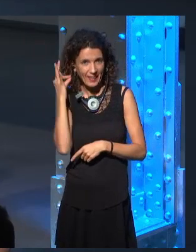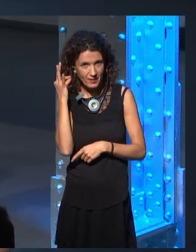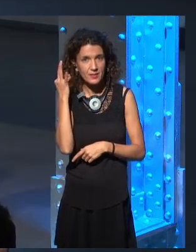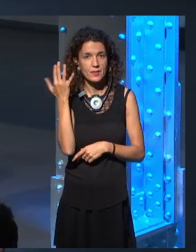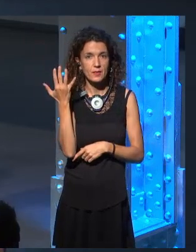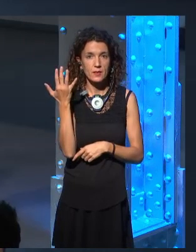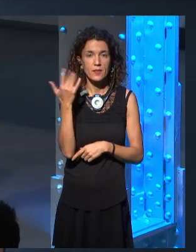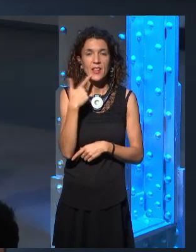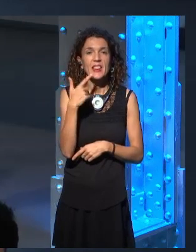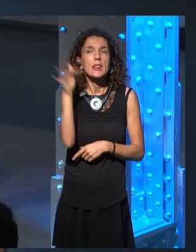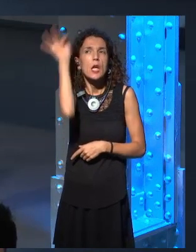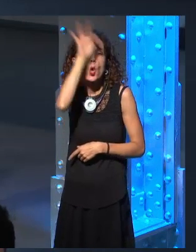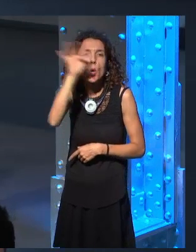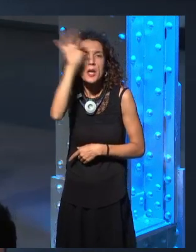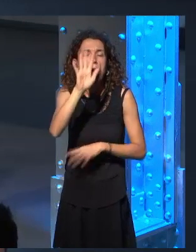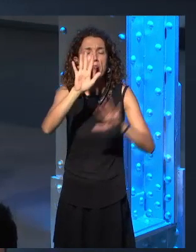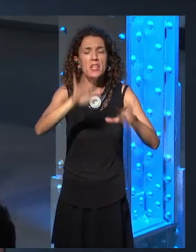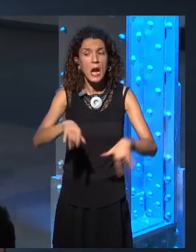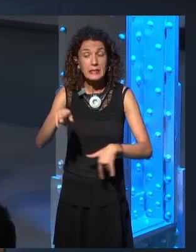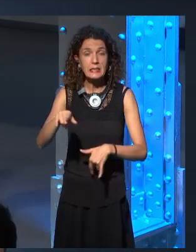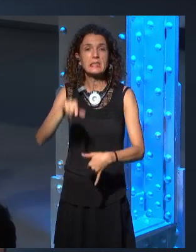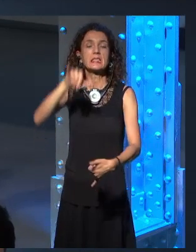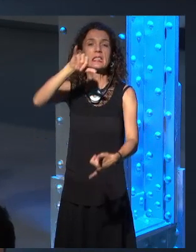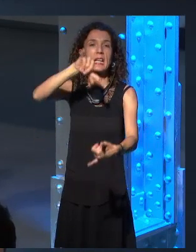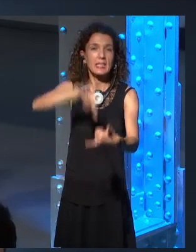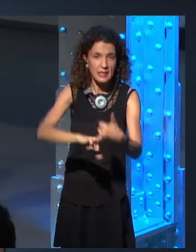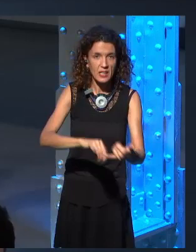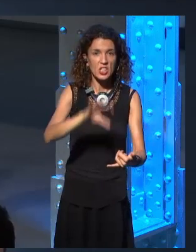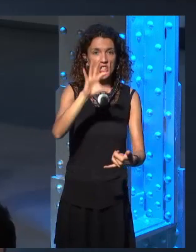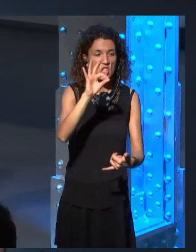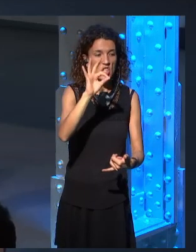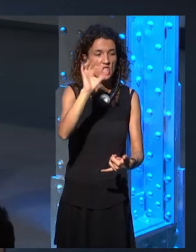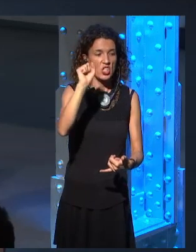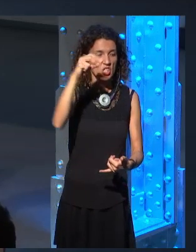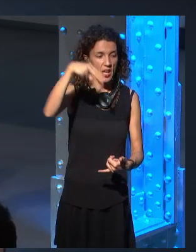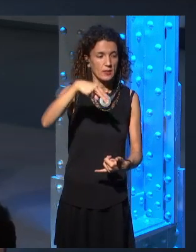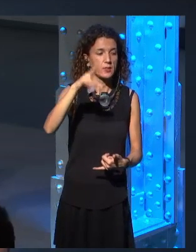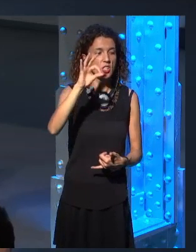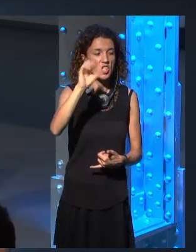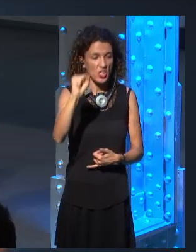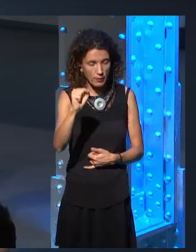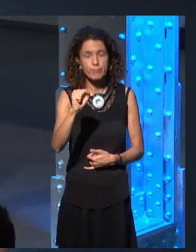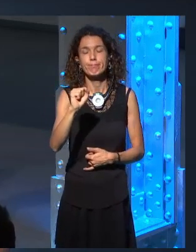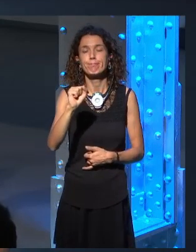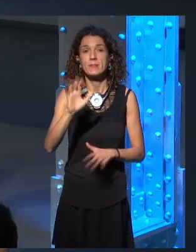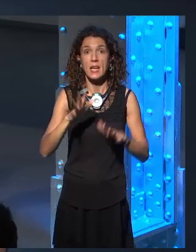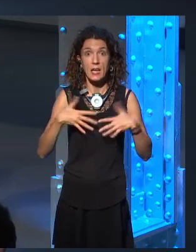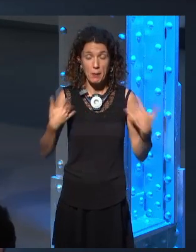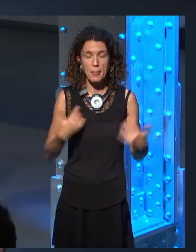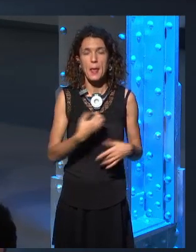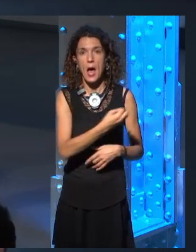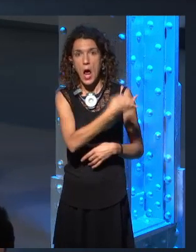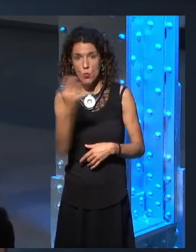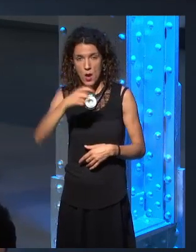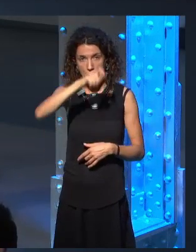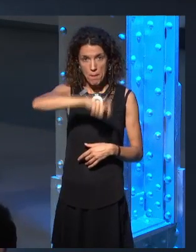um, Willis Tyrell, Willis Tyrell. And it was so funny because suddenly some of the people who had read those